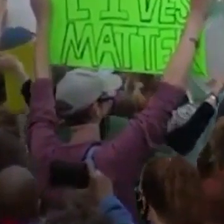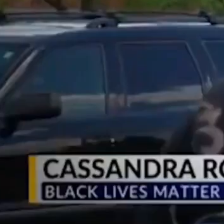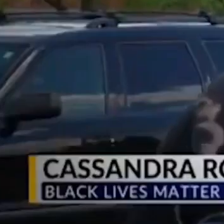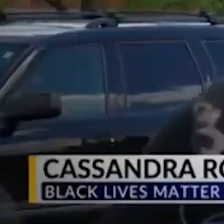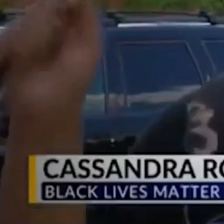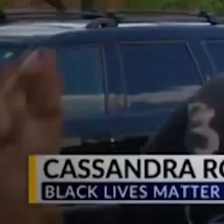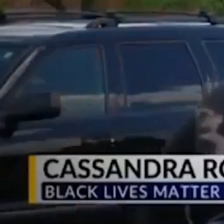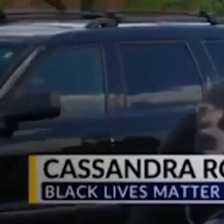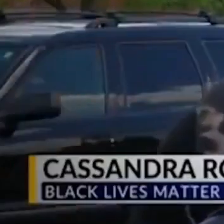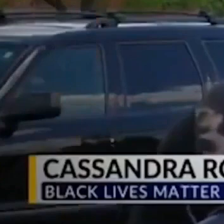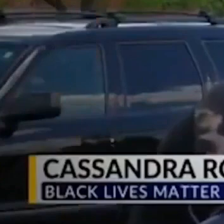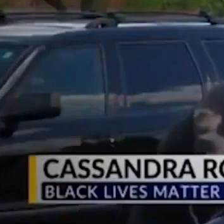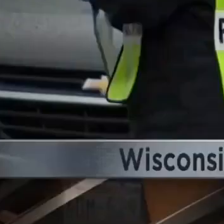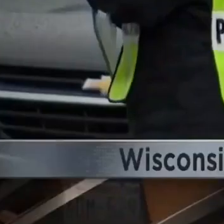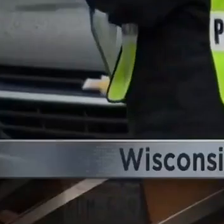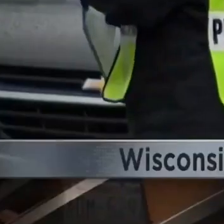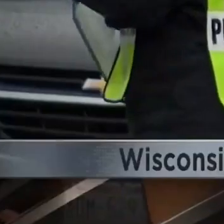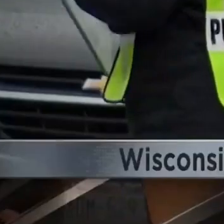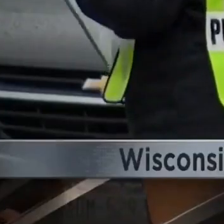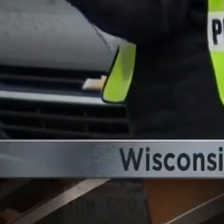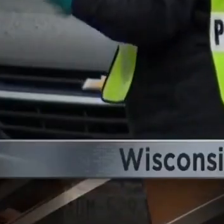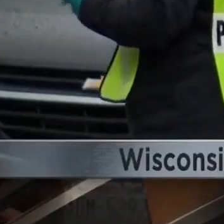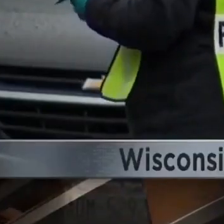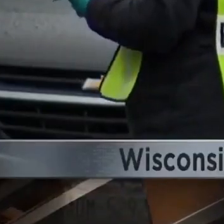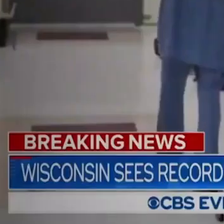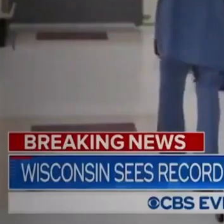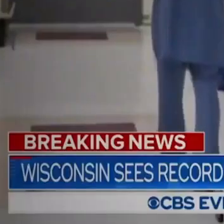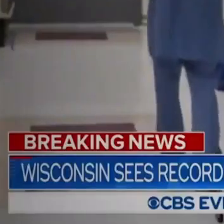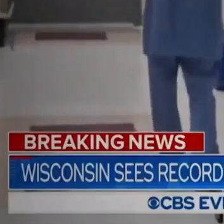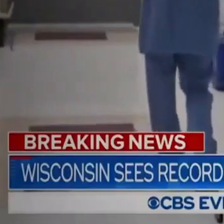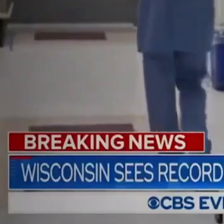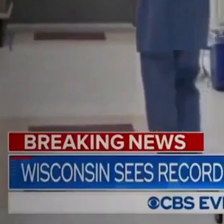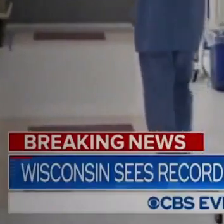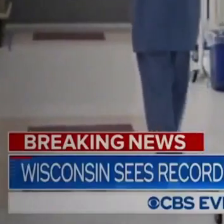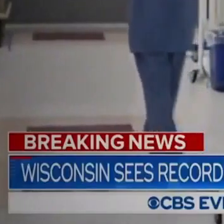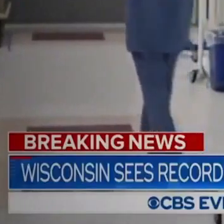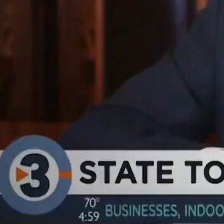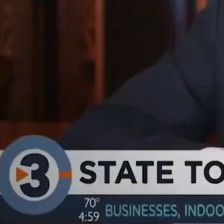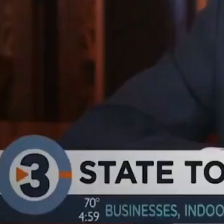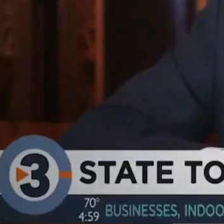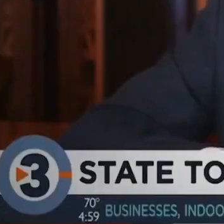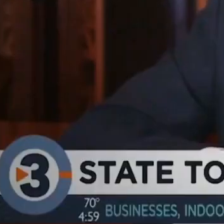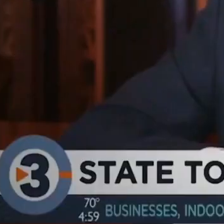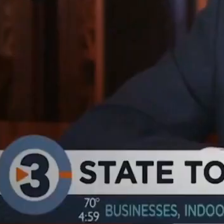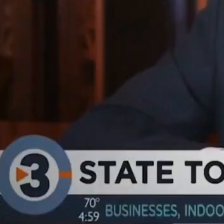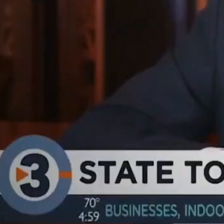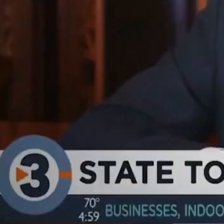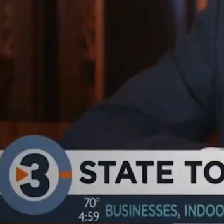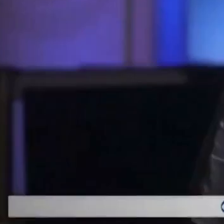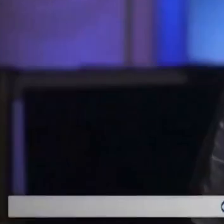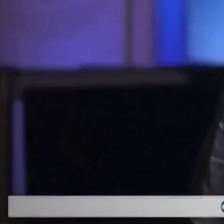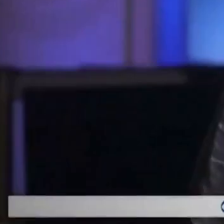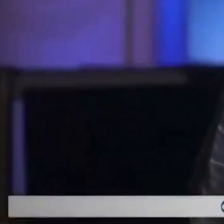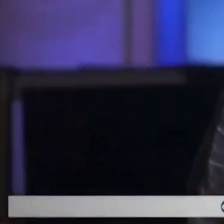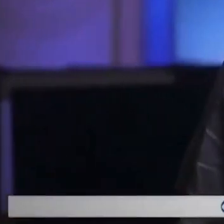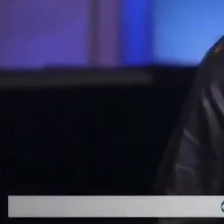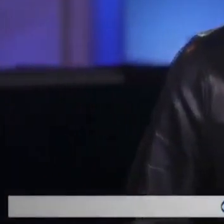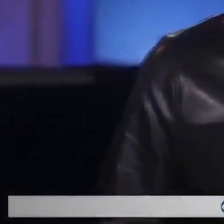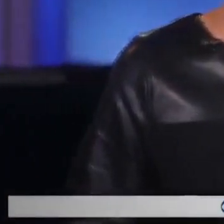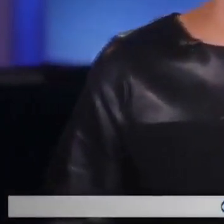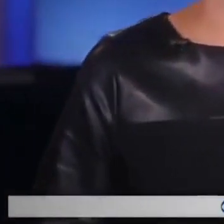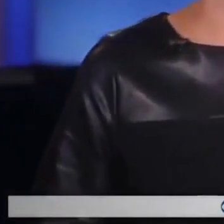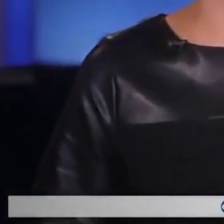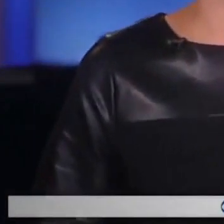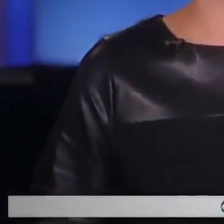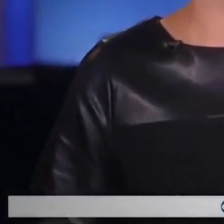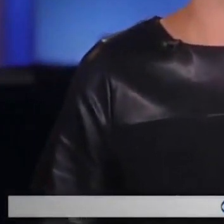know how this feels. But unfortunately, Wisconsin is in a much different and more dire place today. Wisconsin just saw